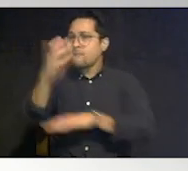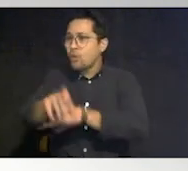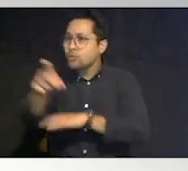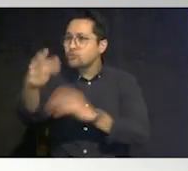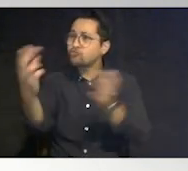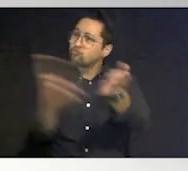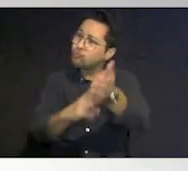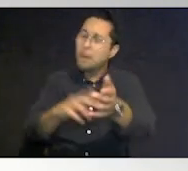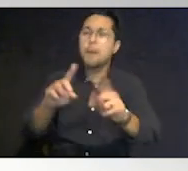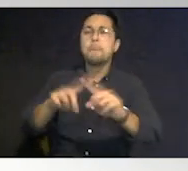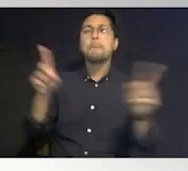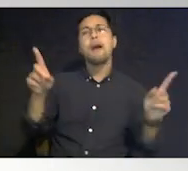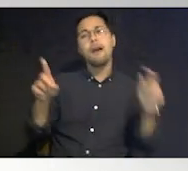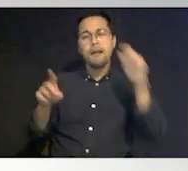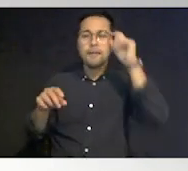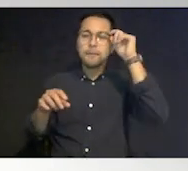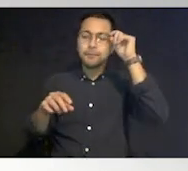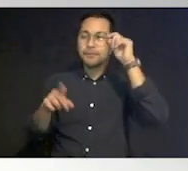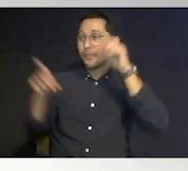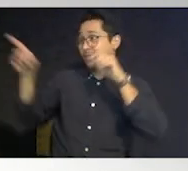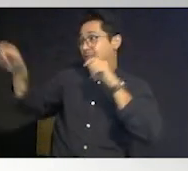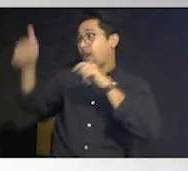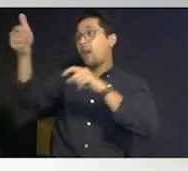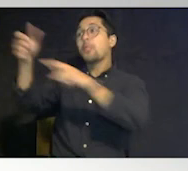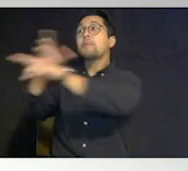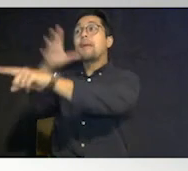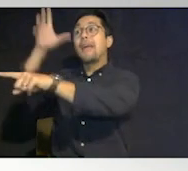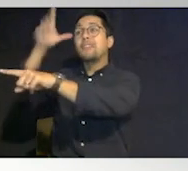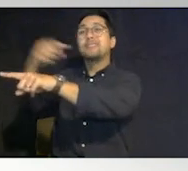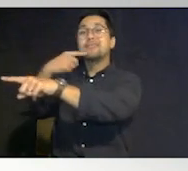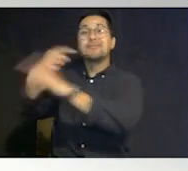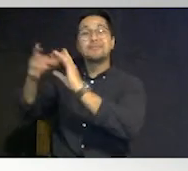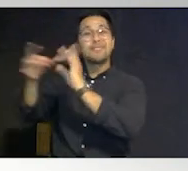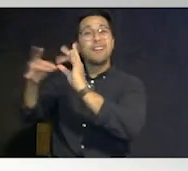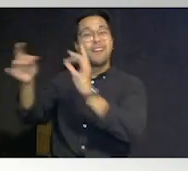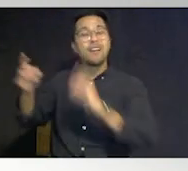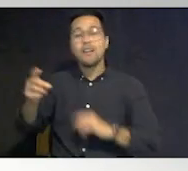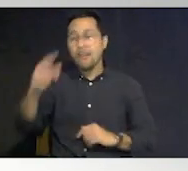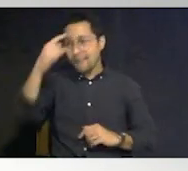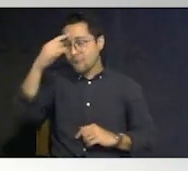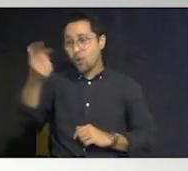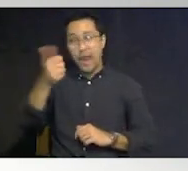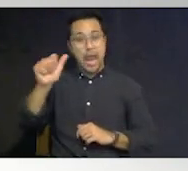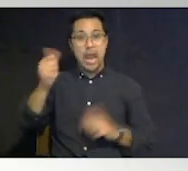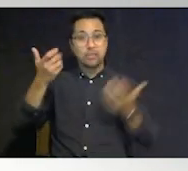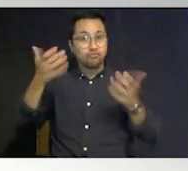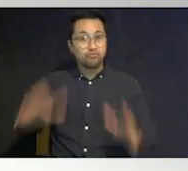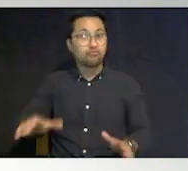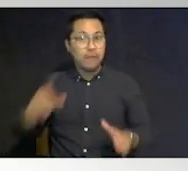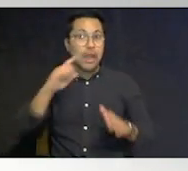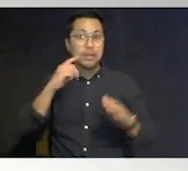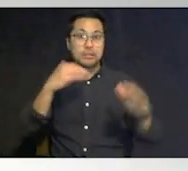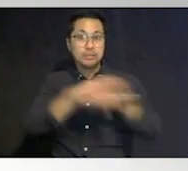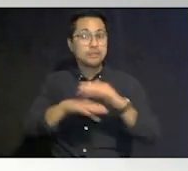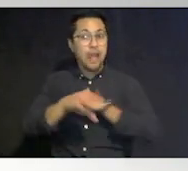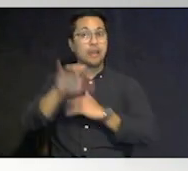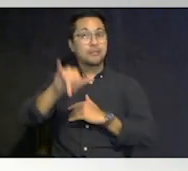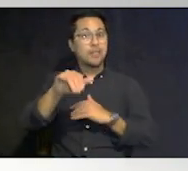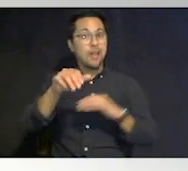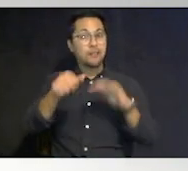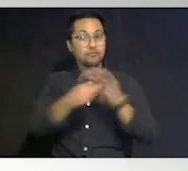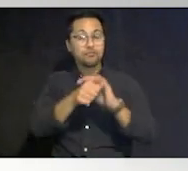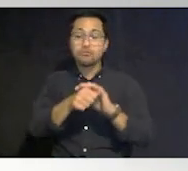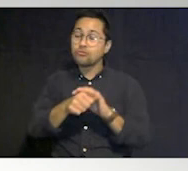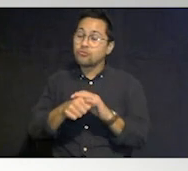but as as this other parent said in order to have any you know shot of accessing that shelter if you needed it